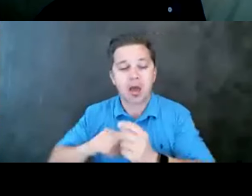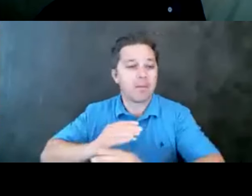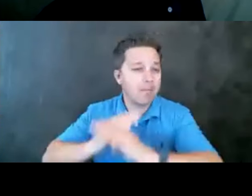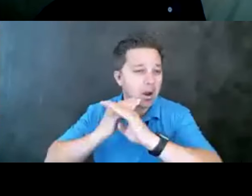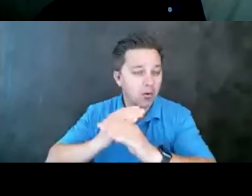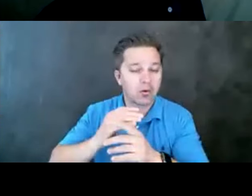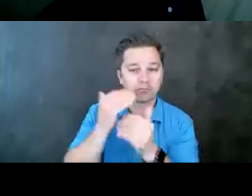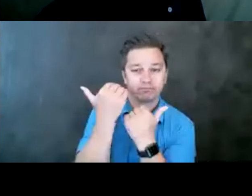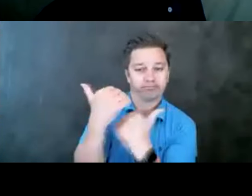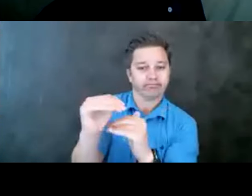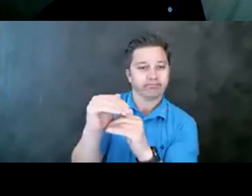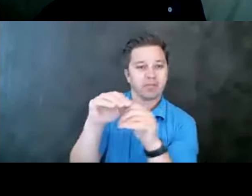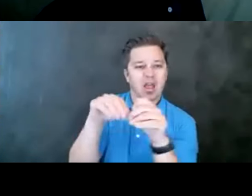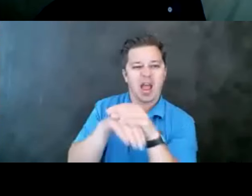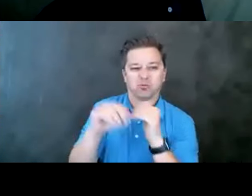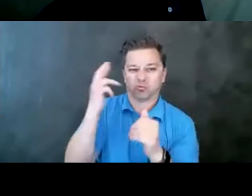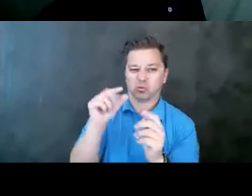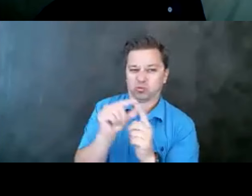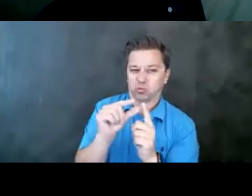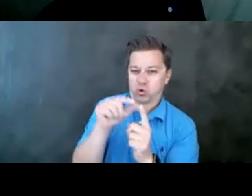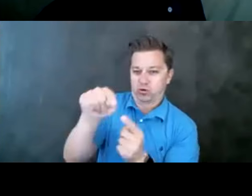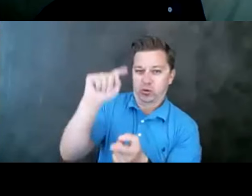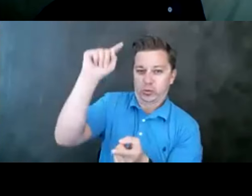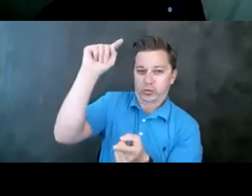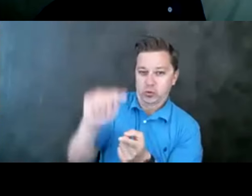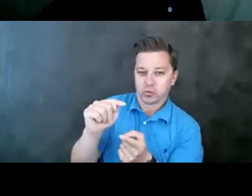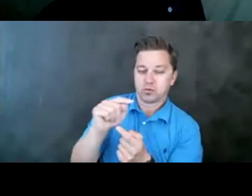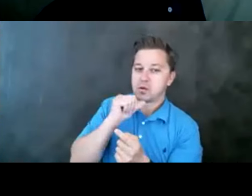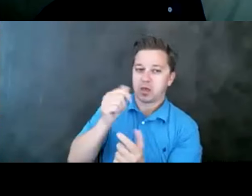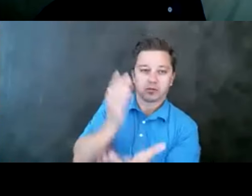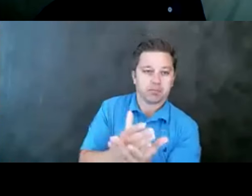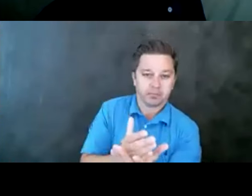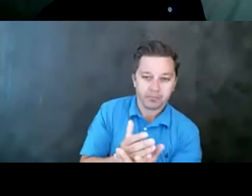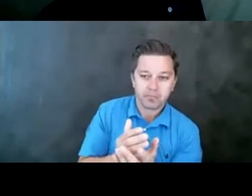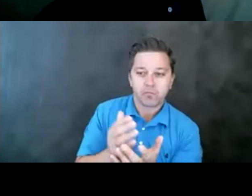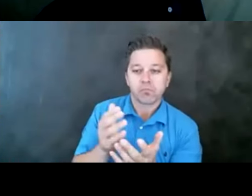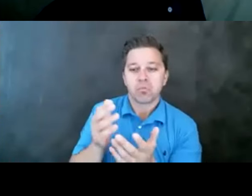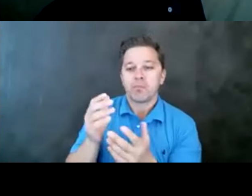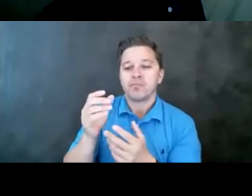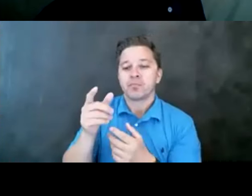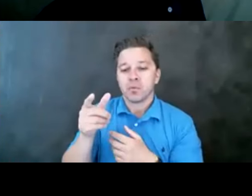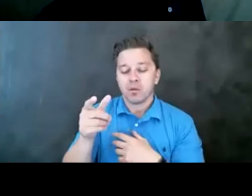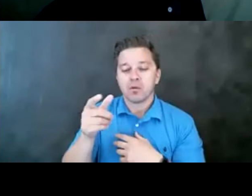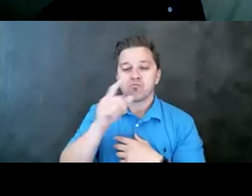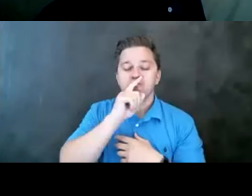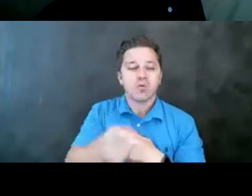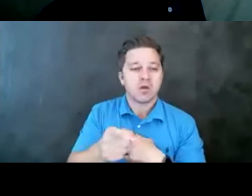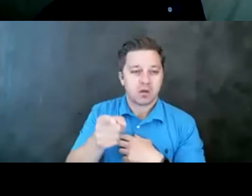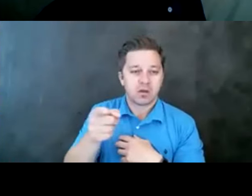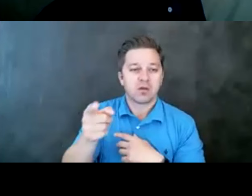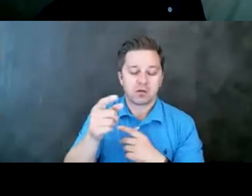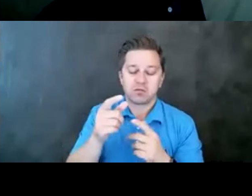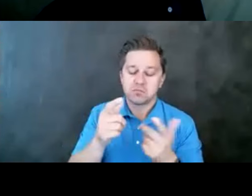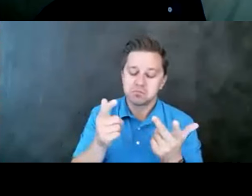the word reduce versus restrict kind of used interchangeably or have been used interchangeably. But really, what we want to do is restrict,